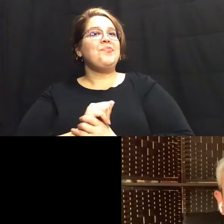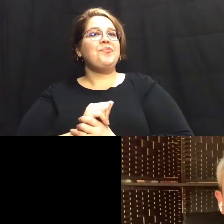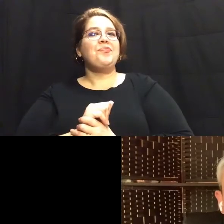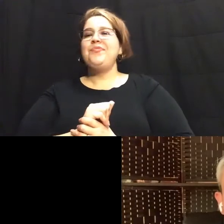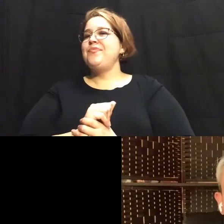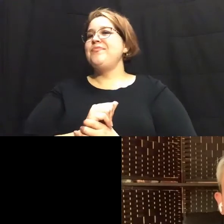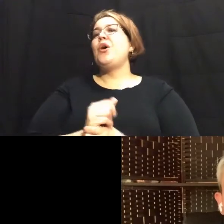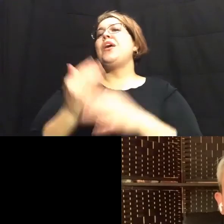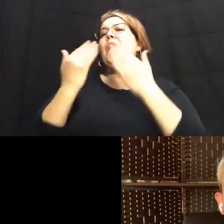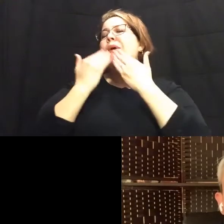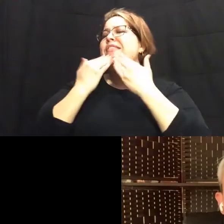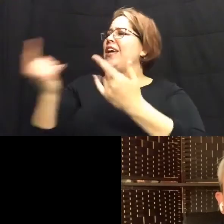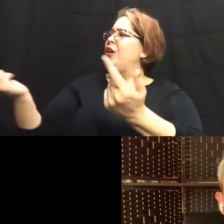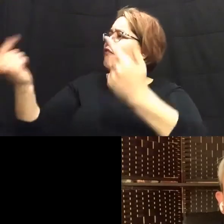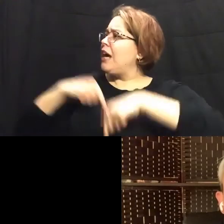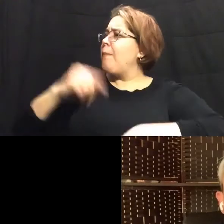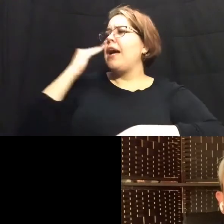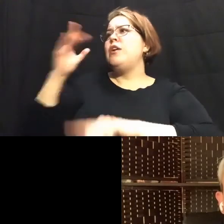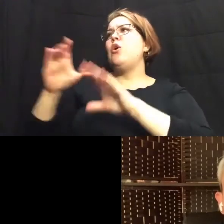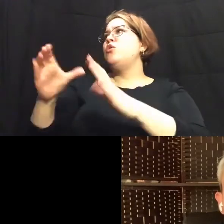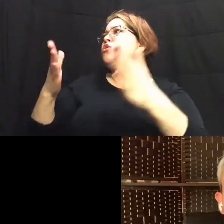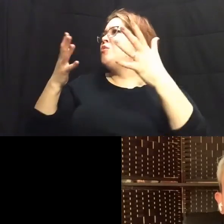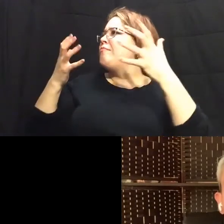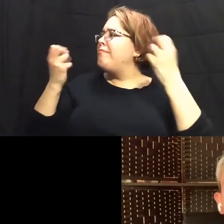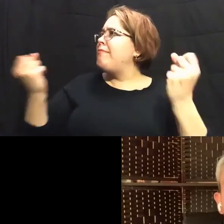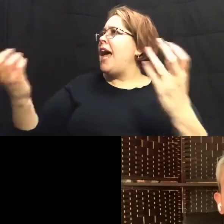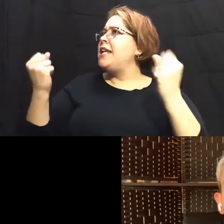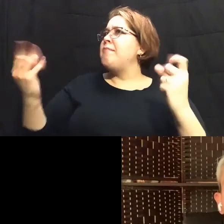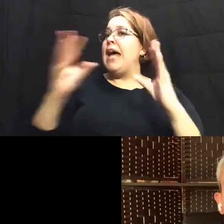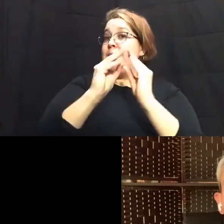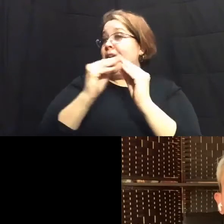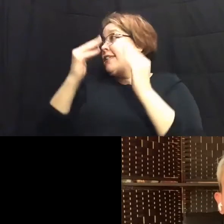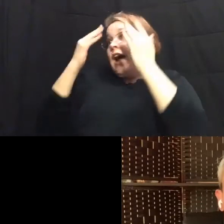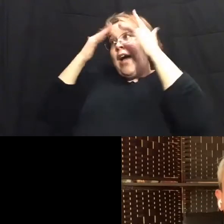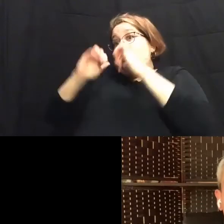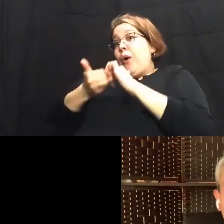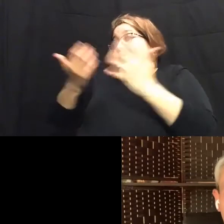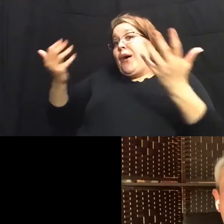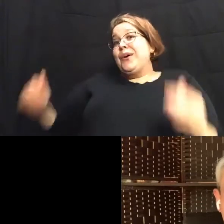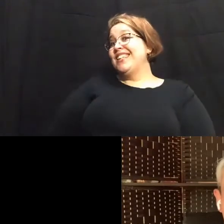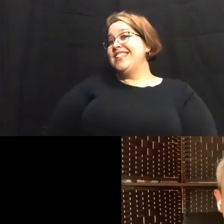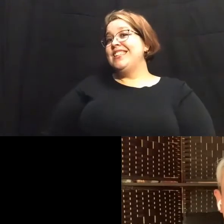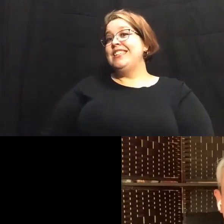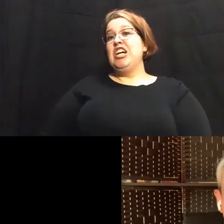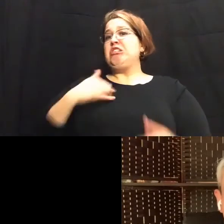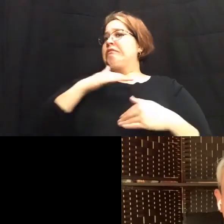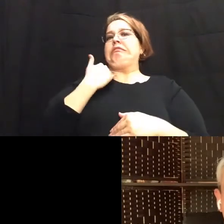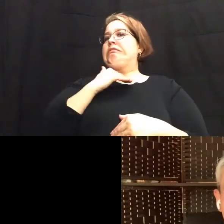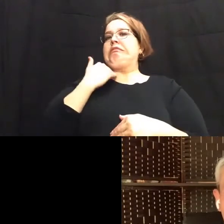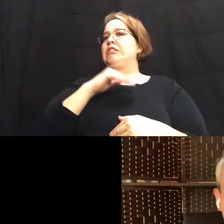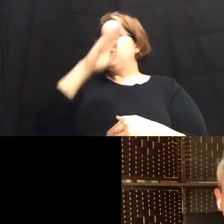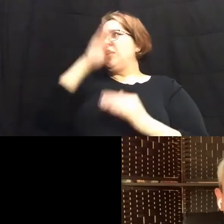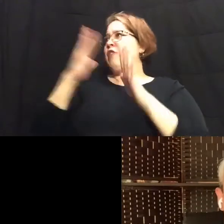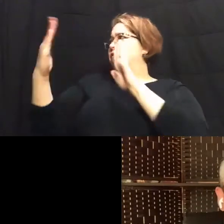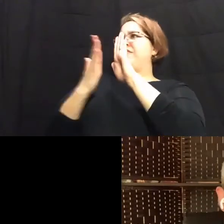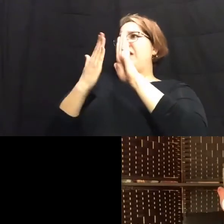thank you for coming on mayor i know you do a lot of these and um i don't know how you do it um count me out you'll never have to face me